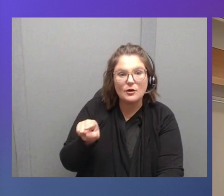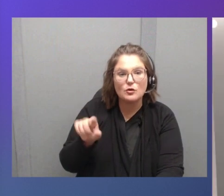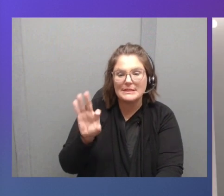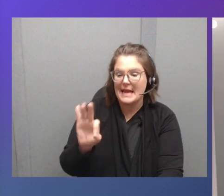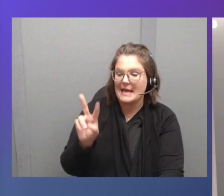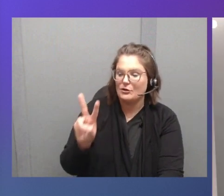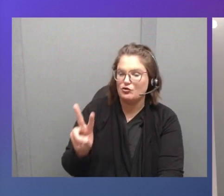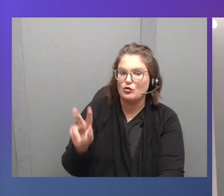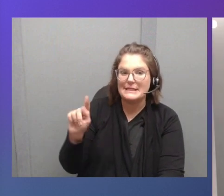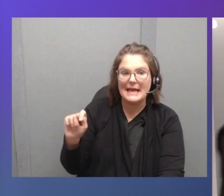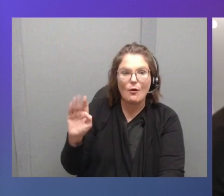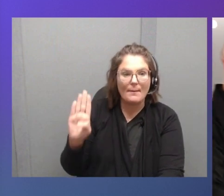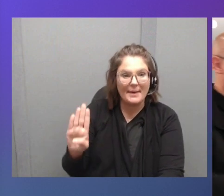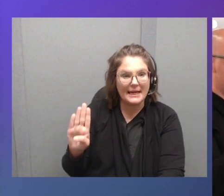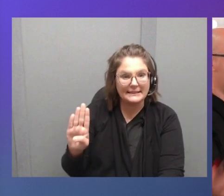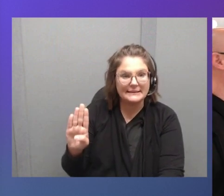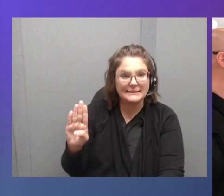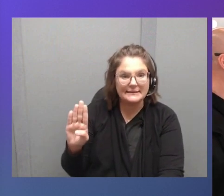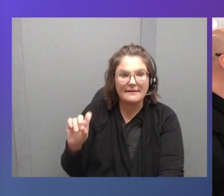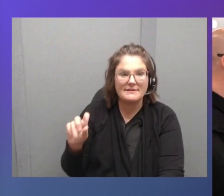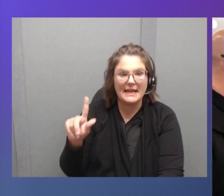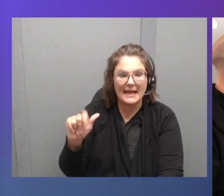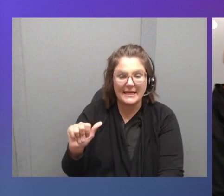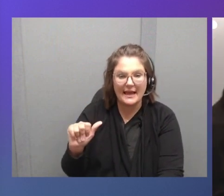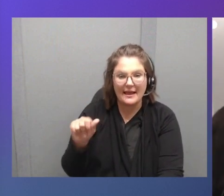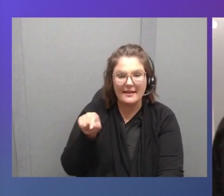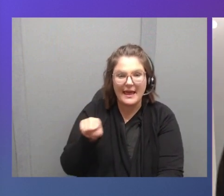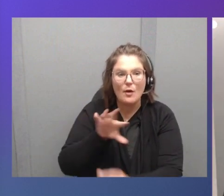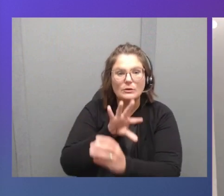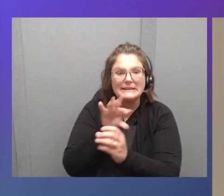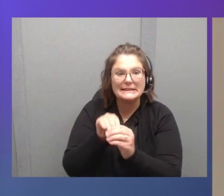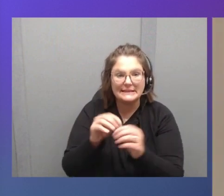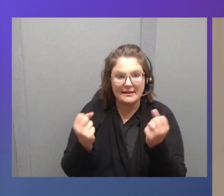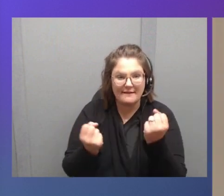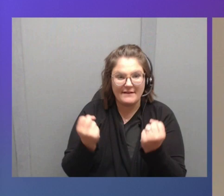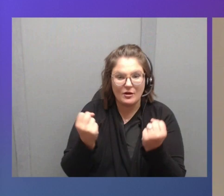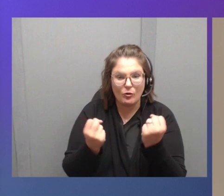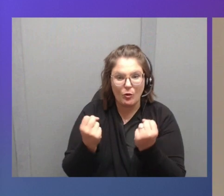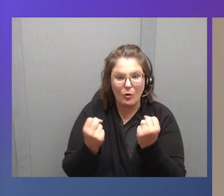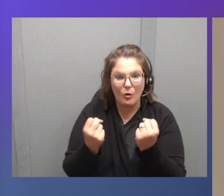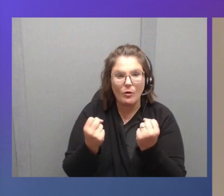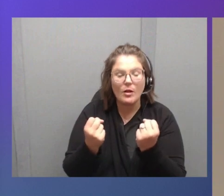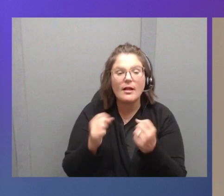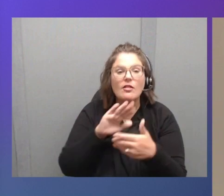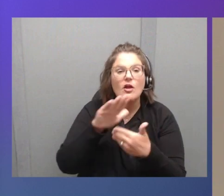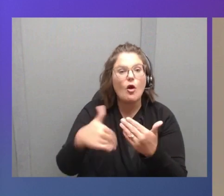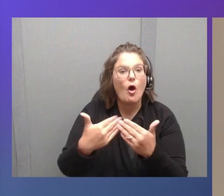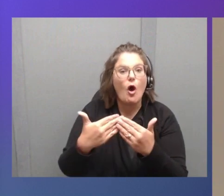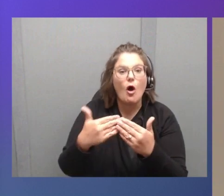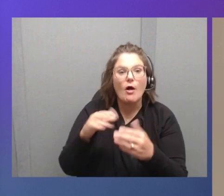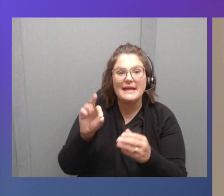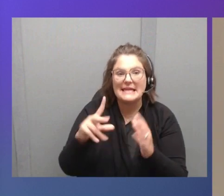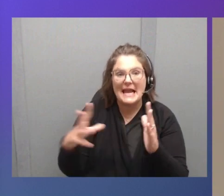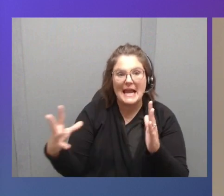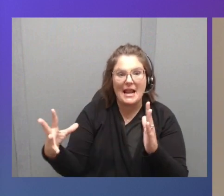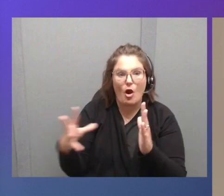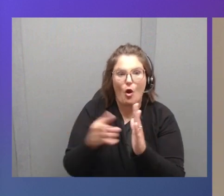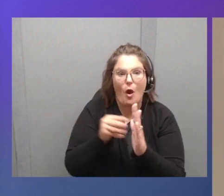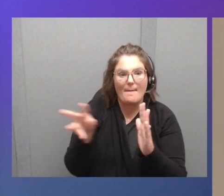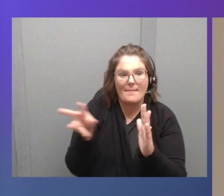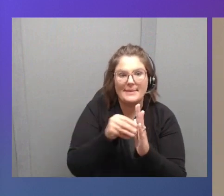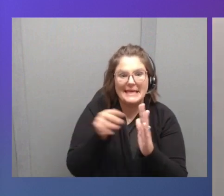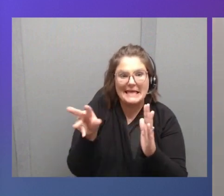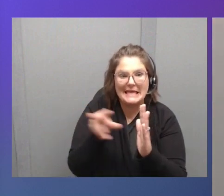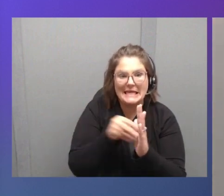of data. Okay. This was inside the vehicle. Then all of the data got copied onto it. Then the idea now is we want to get it to